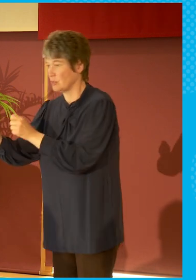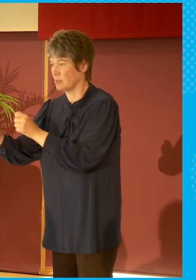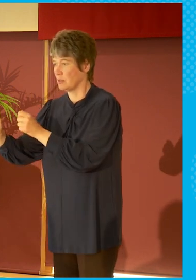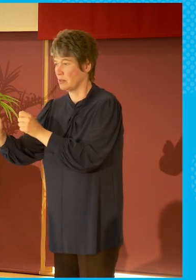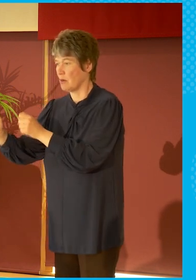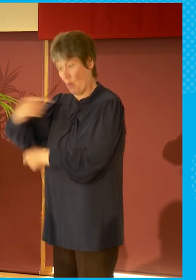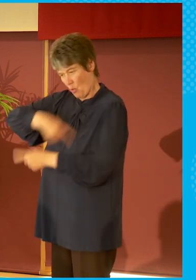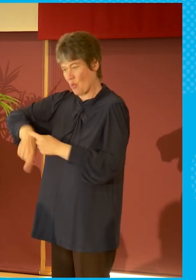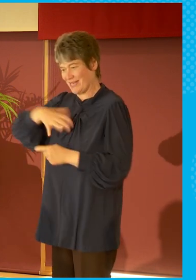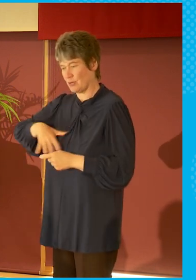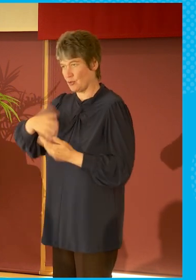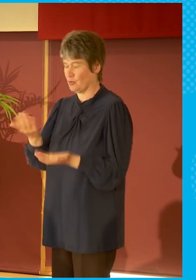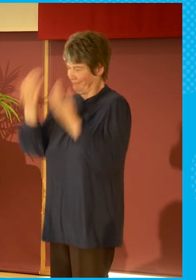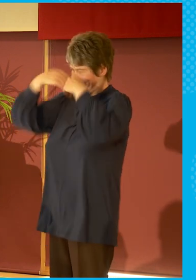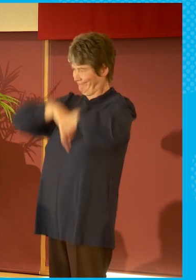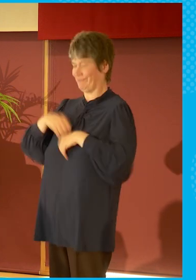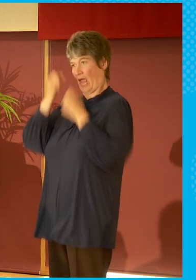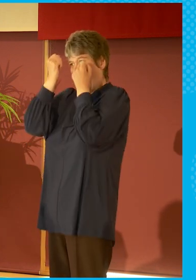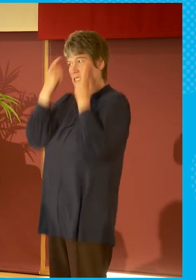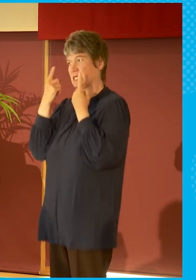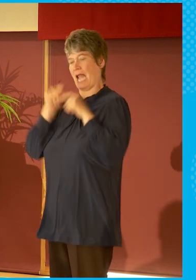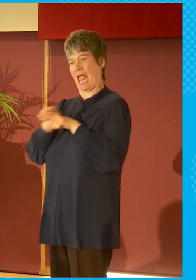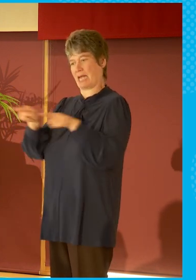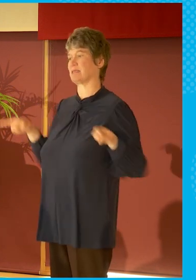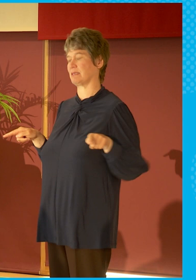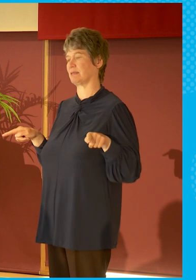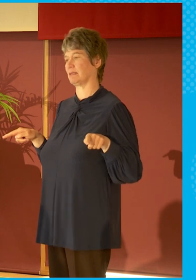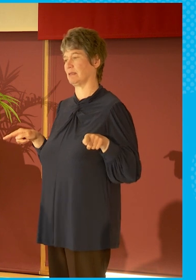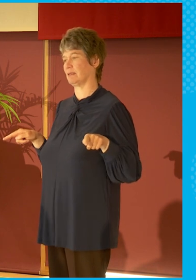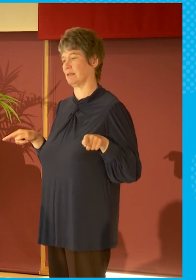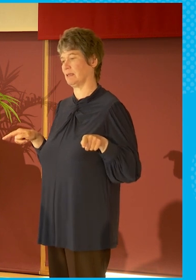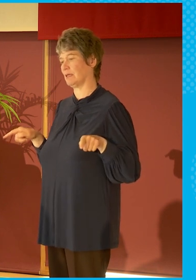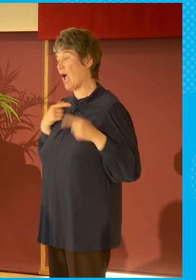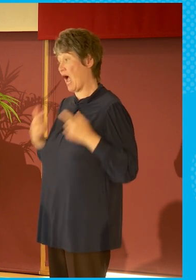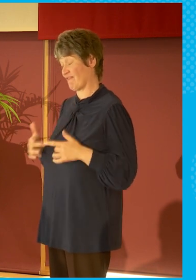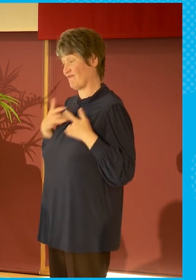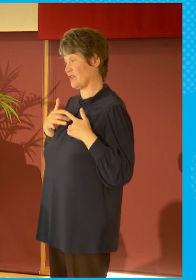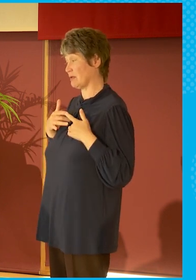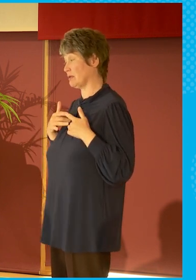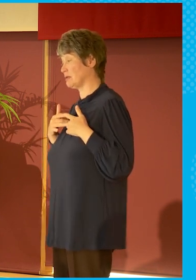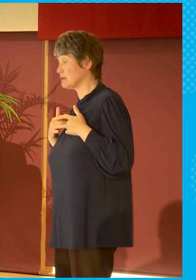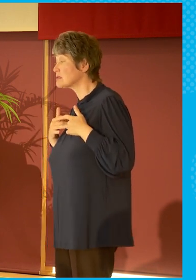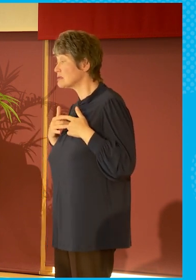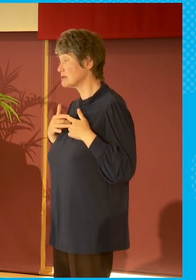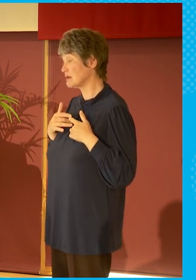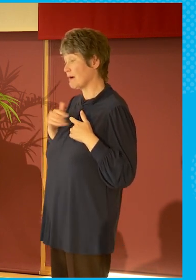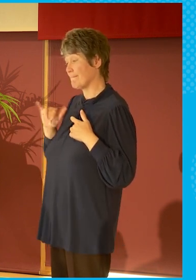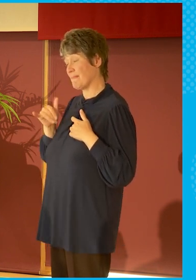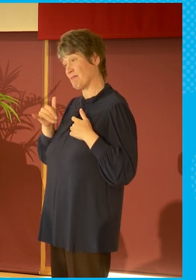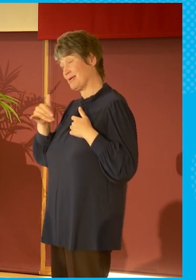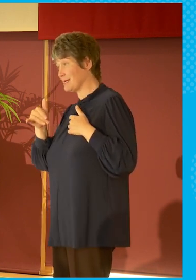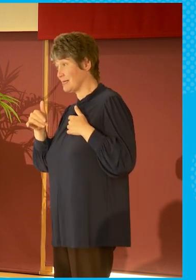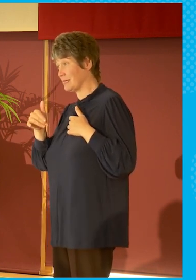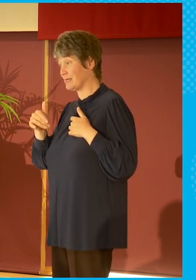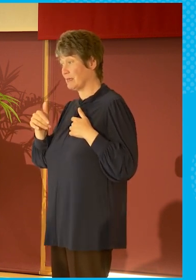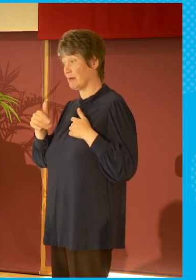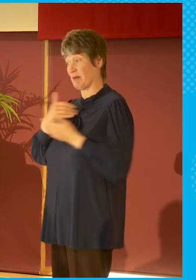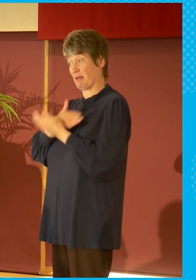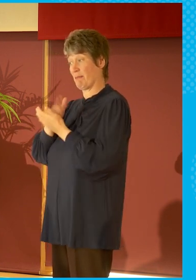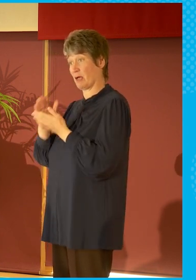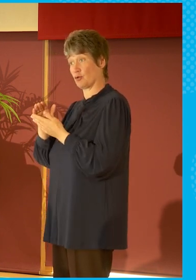It is conceivably something that should be part of education